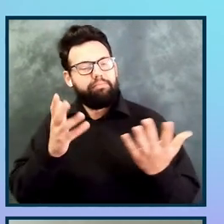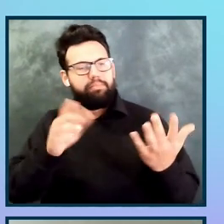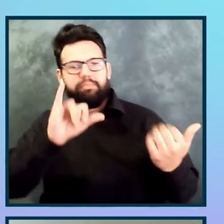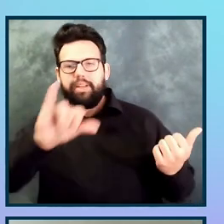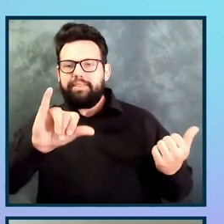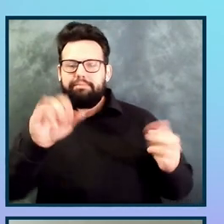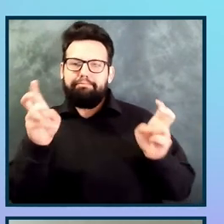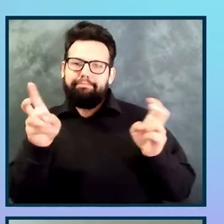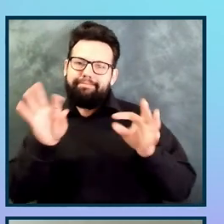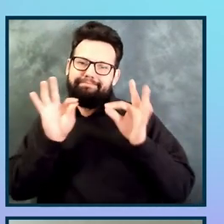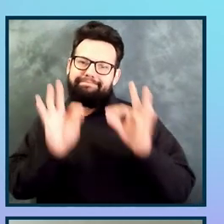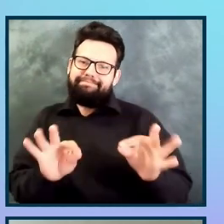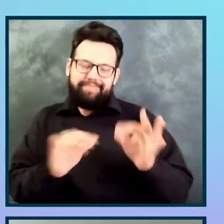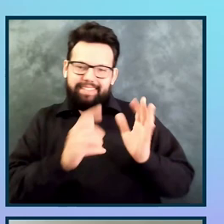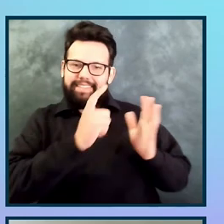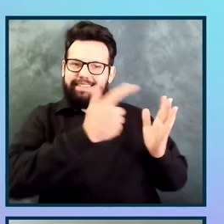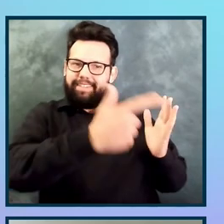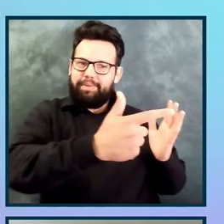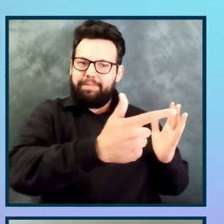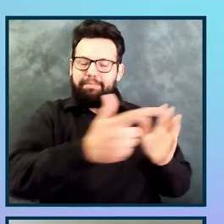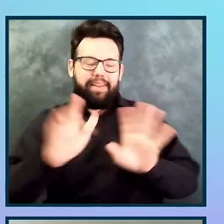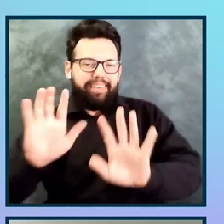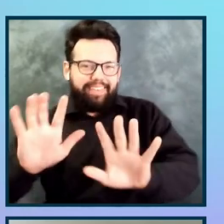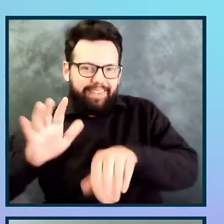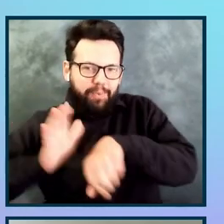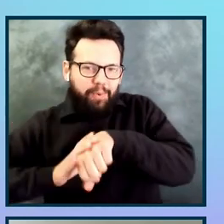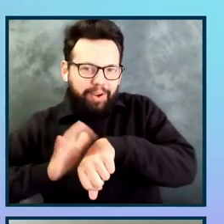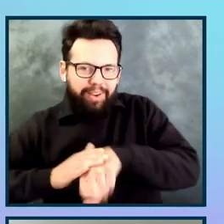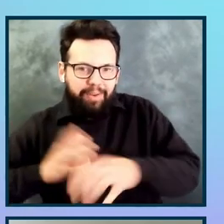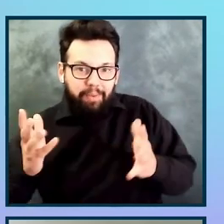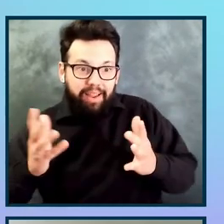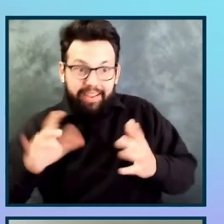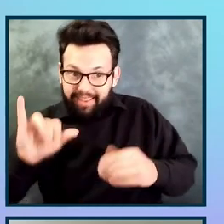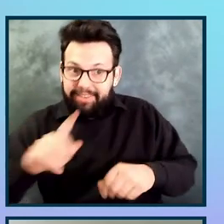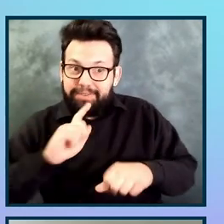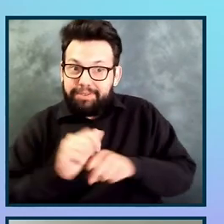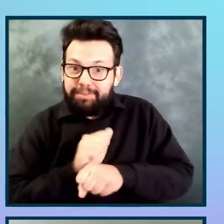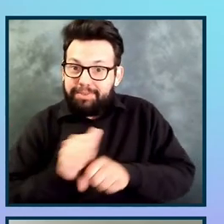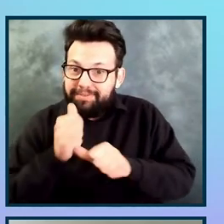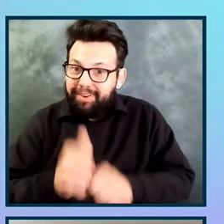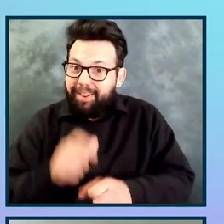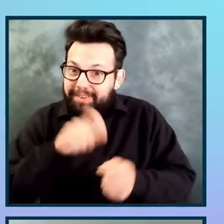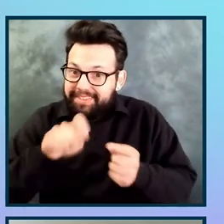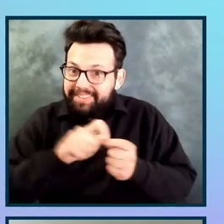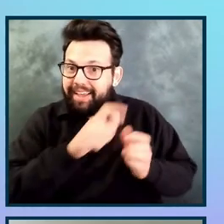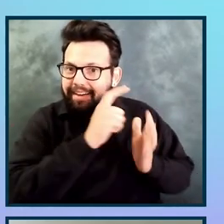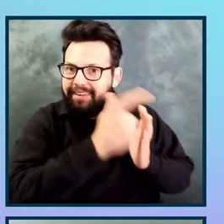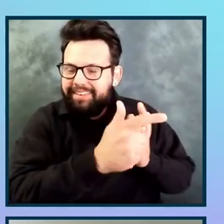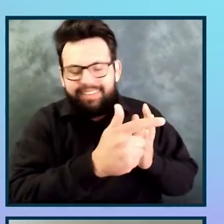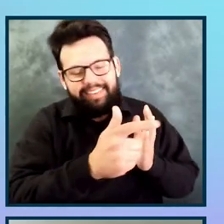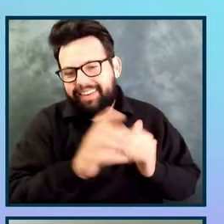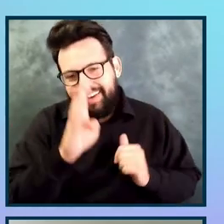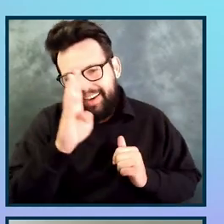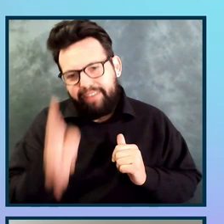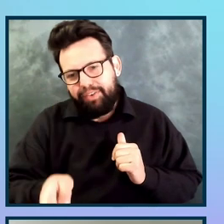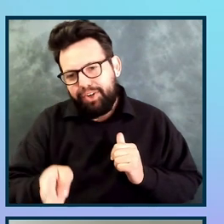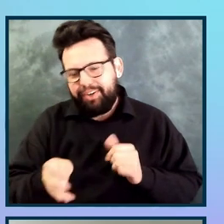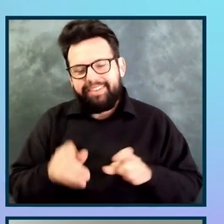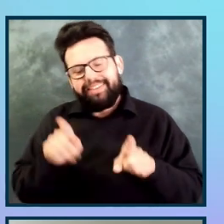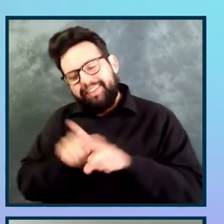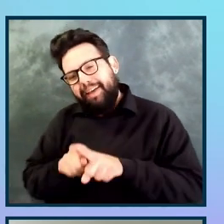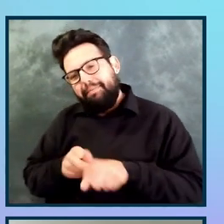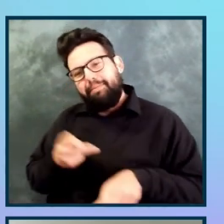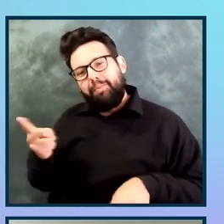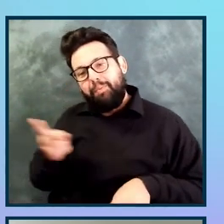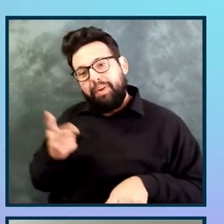However, with a caveat and a warning of it never really goes like this, but as Al and I are about to describe to you, it